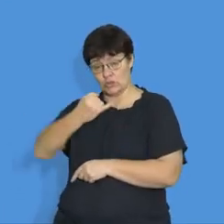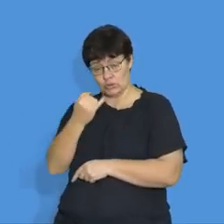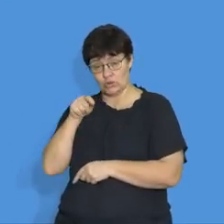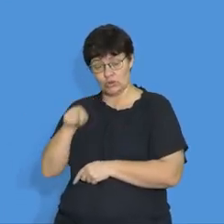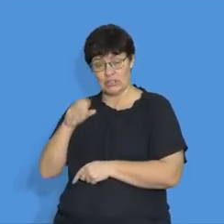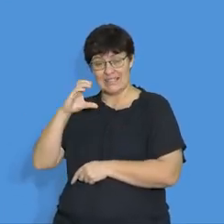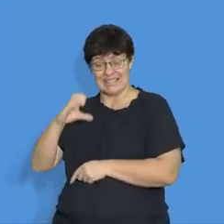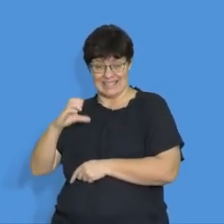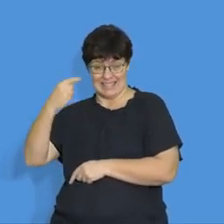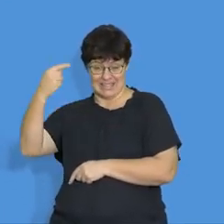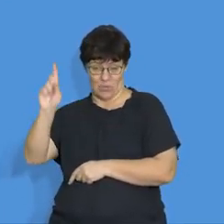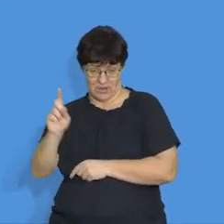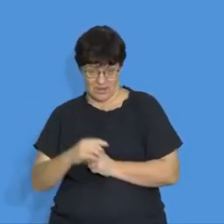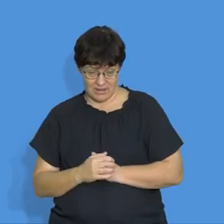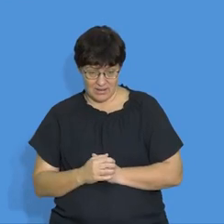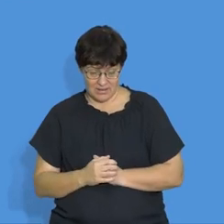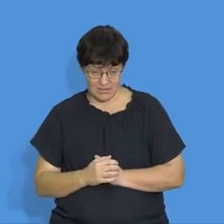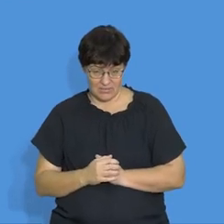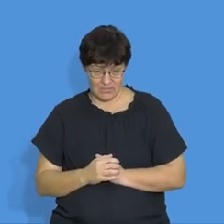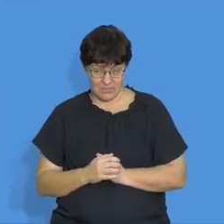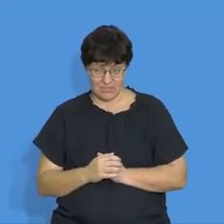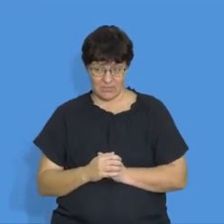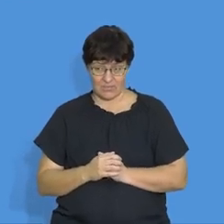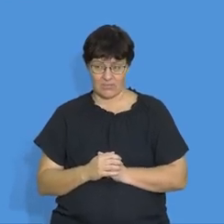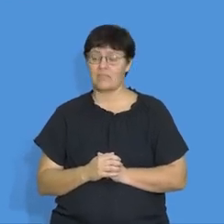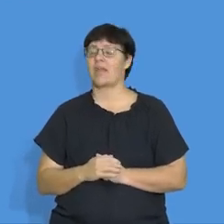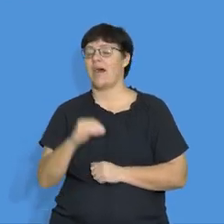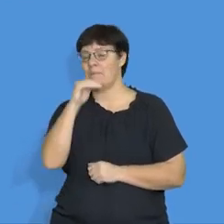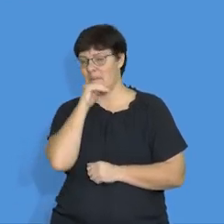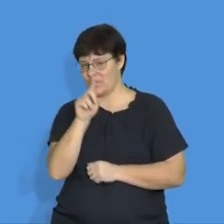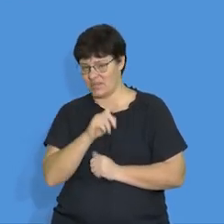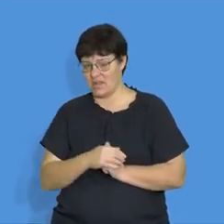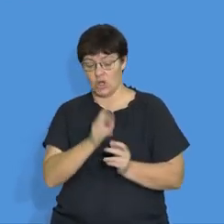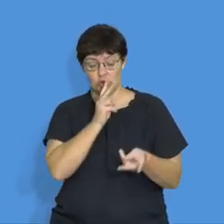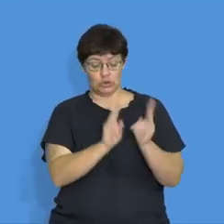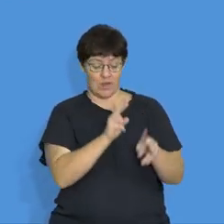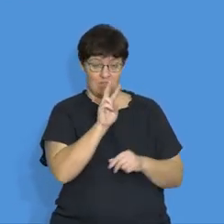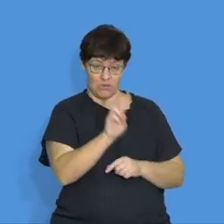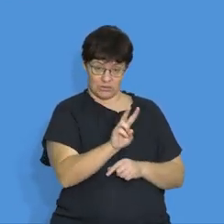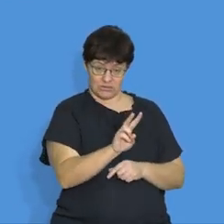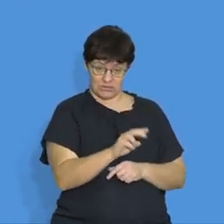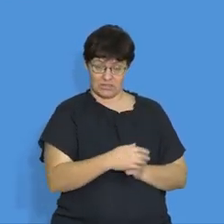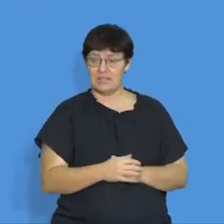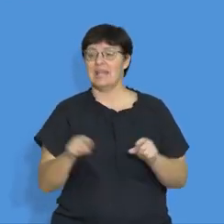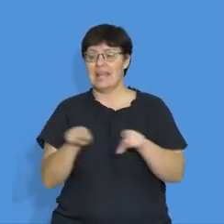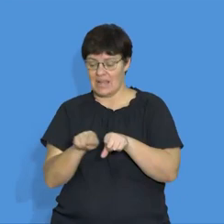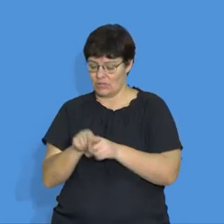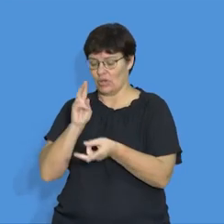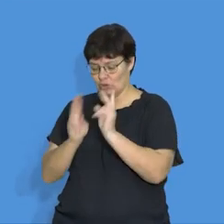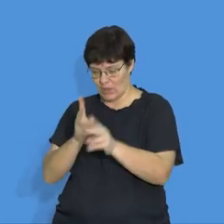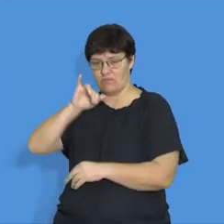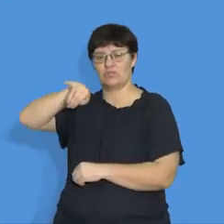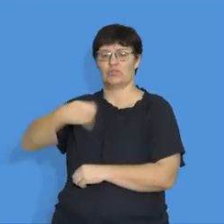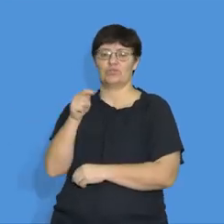or work done for every coulomb of charge, then it means 12 volts is also equals to 12